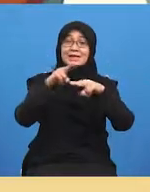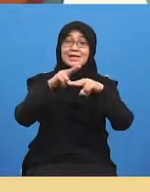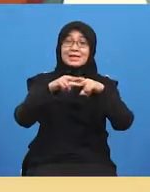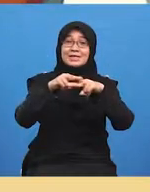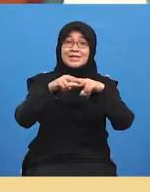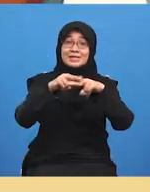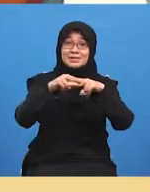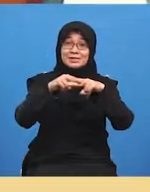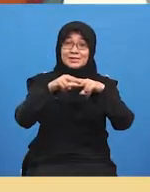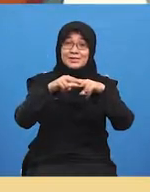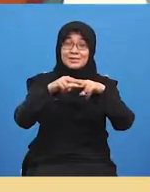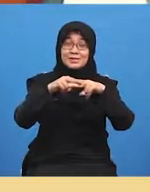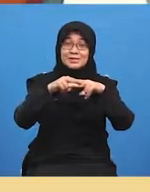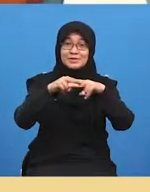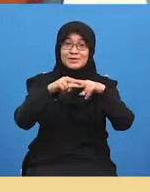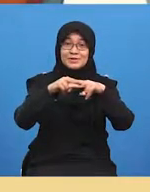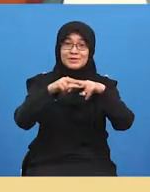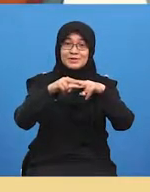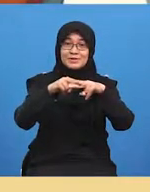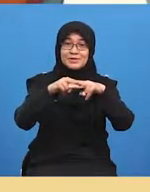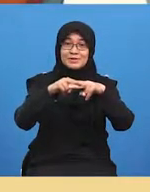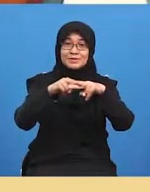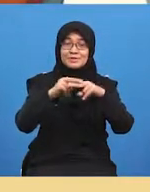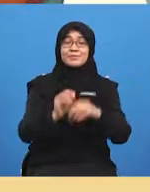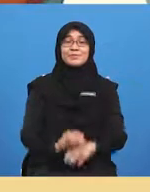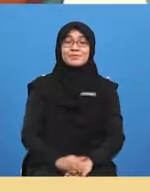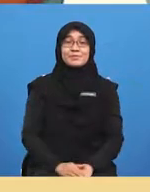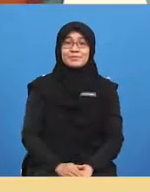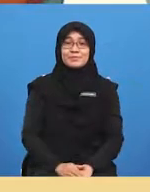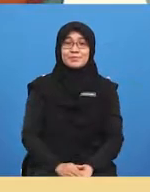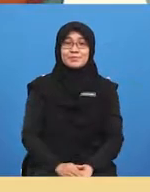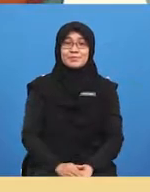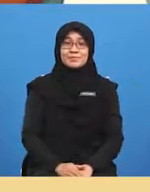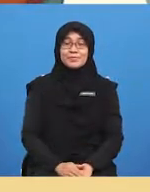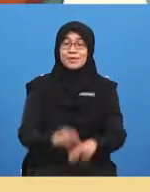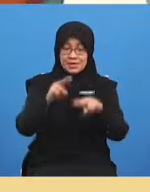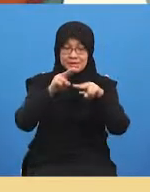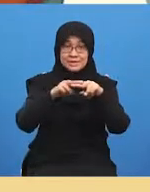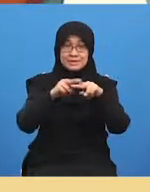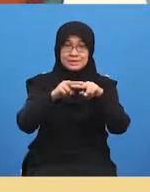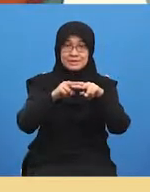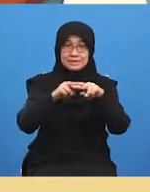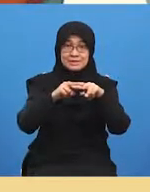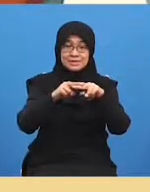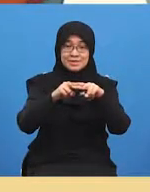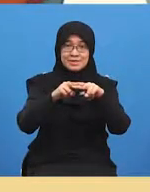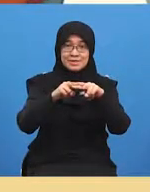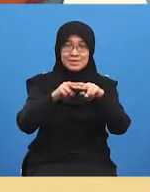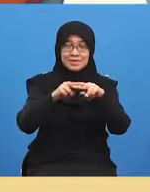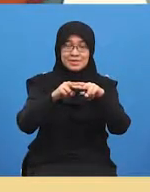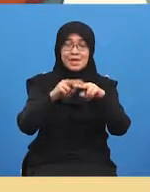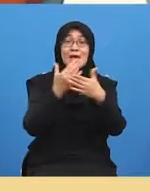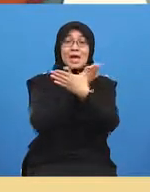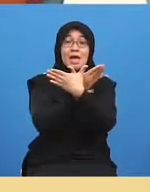okay now that we are comfy on the floor we are going to sit in our butterfly leg